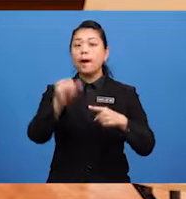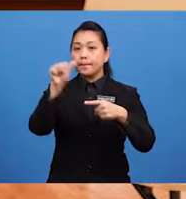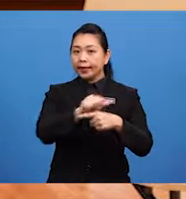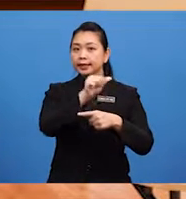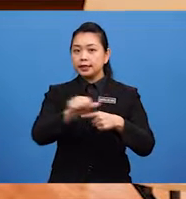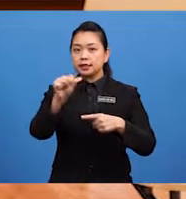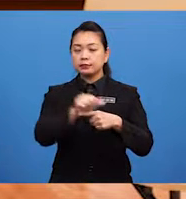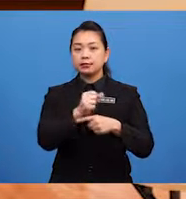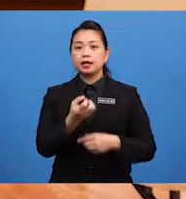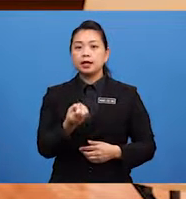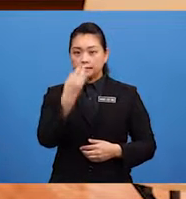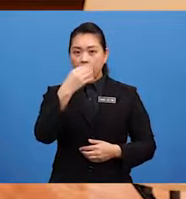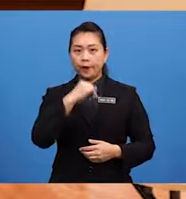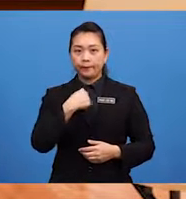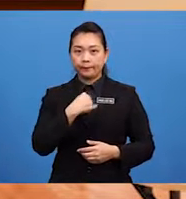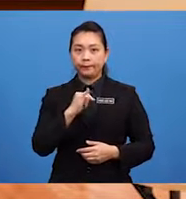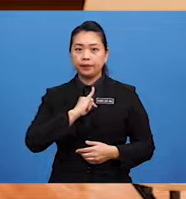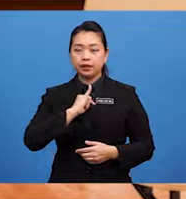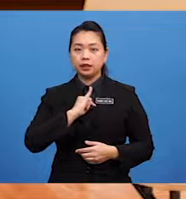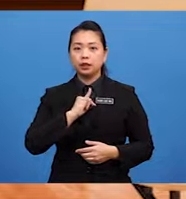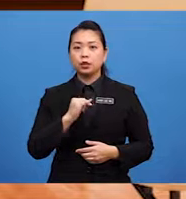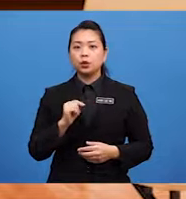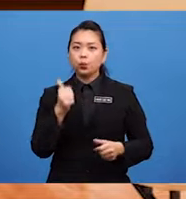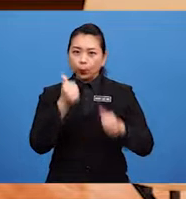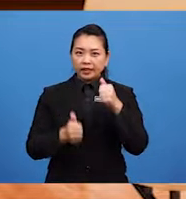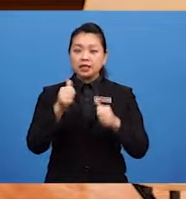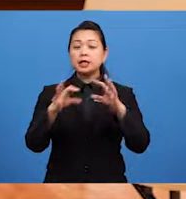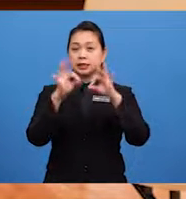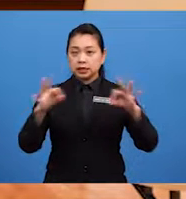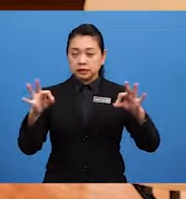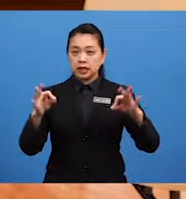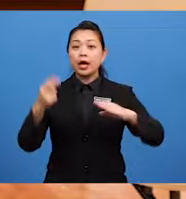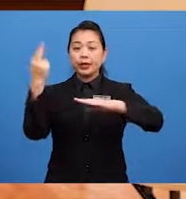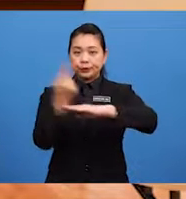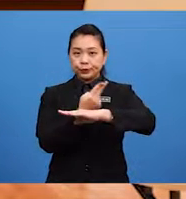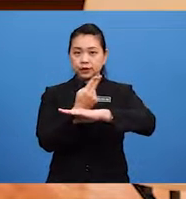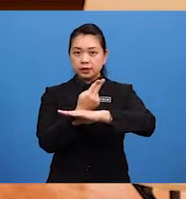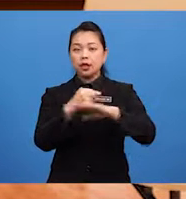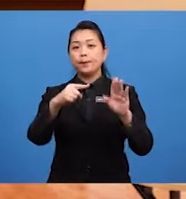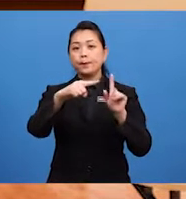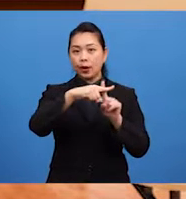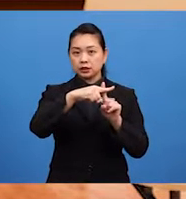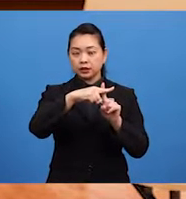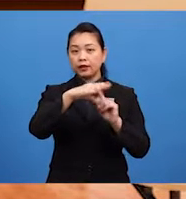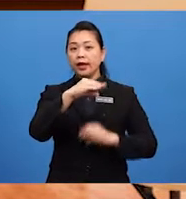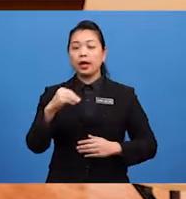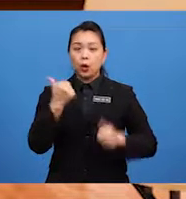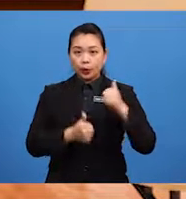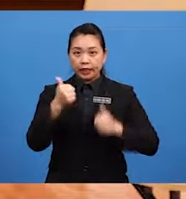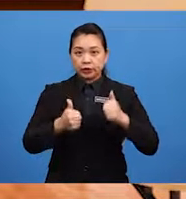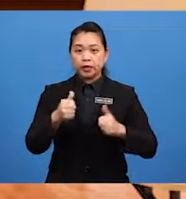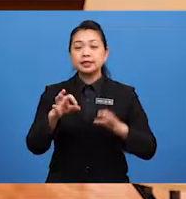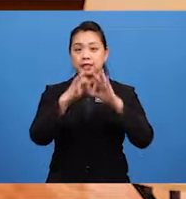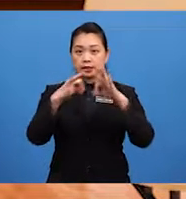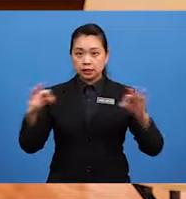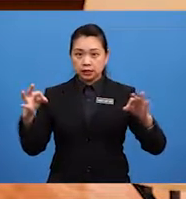Tell me which sentence uses the positive And which sentence